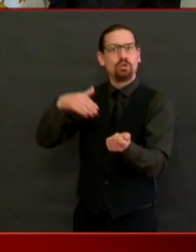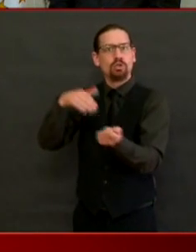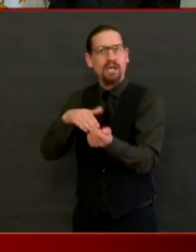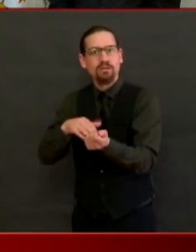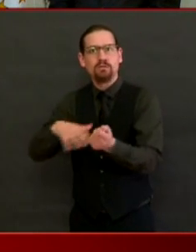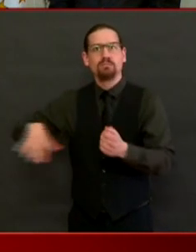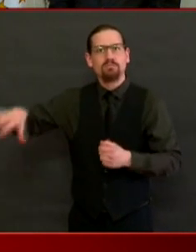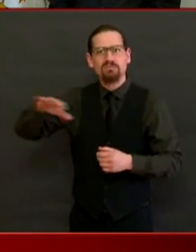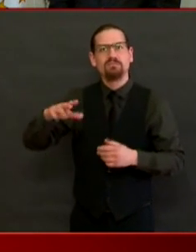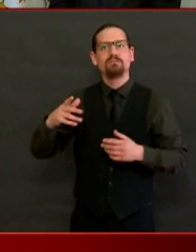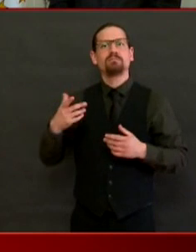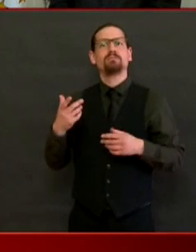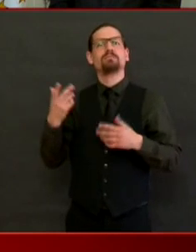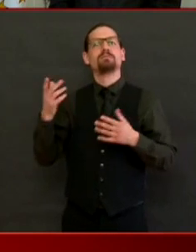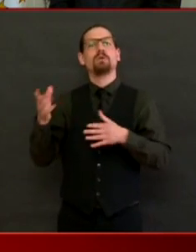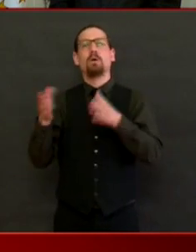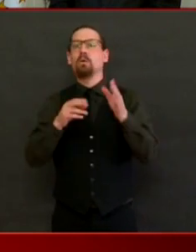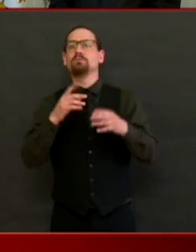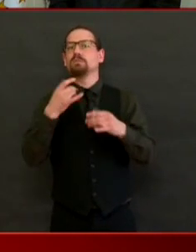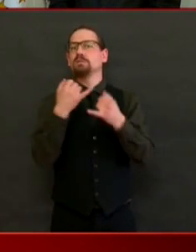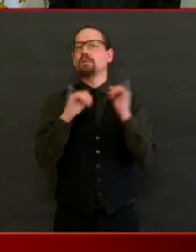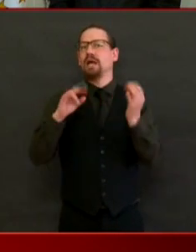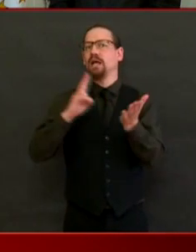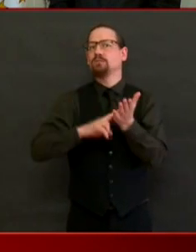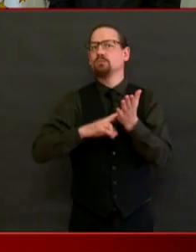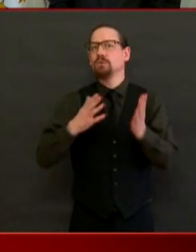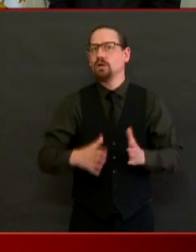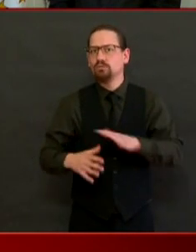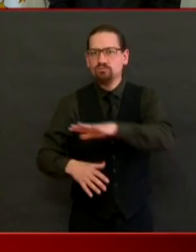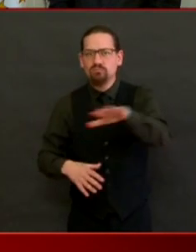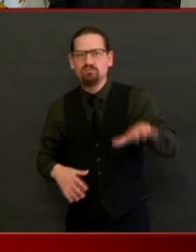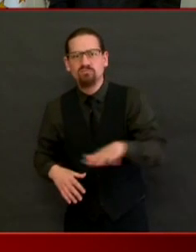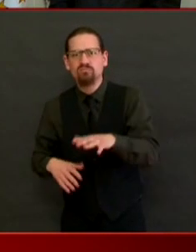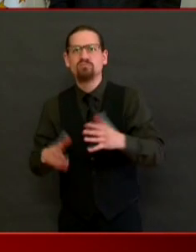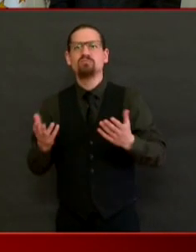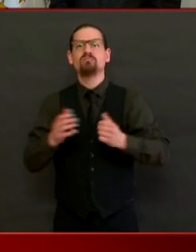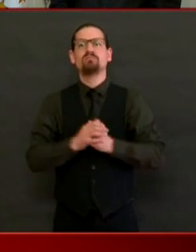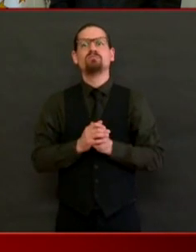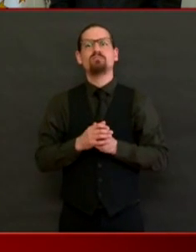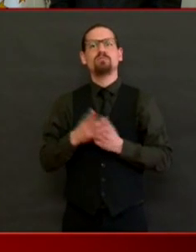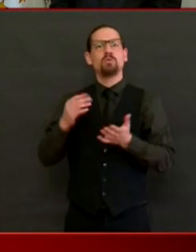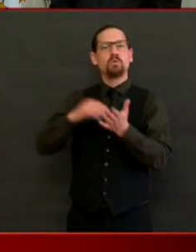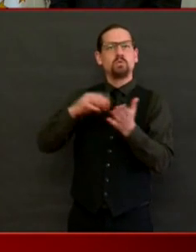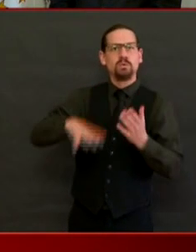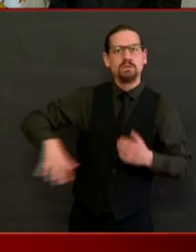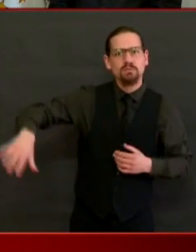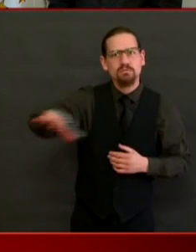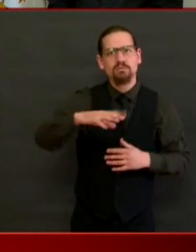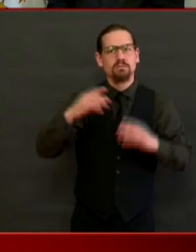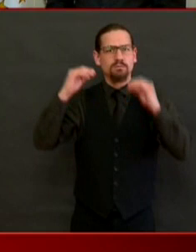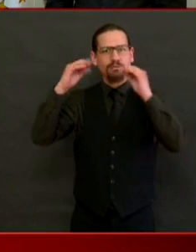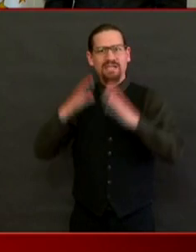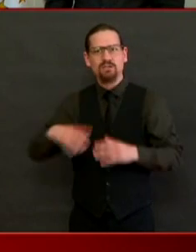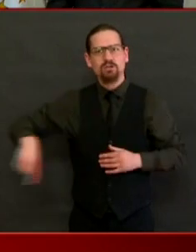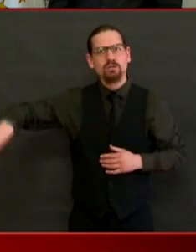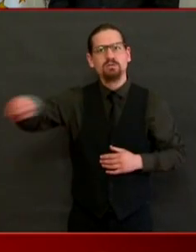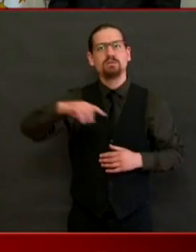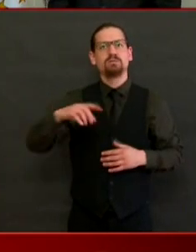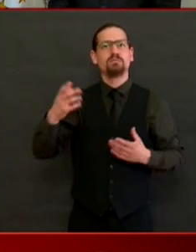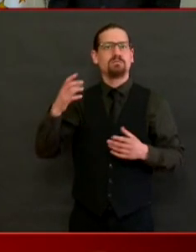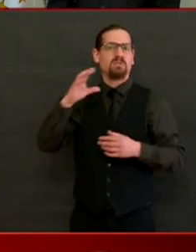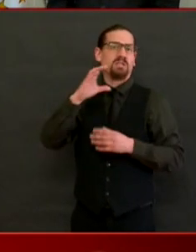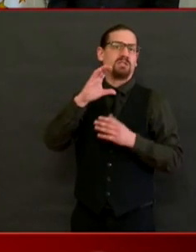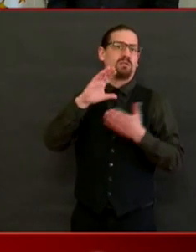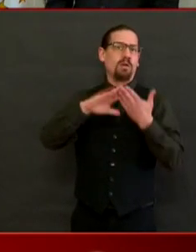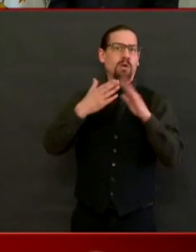see skyrocketing demand with unemployment, financial pressure on students, and CCRI Rhode Island promise. Is there a plan for